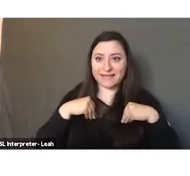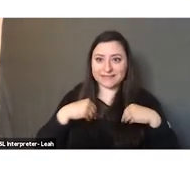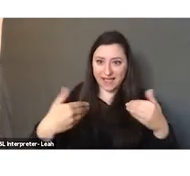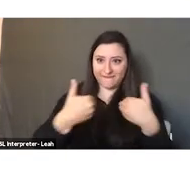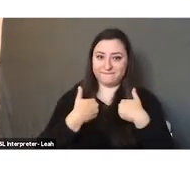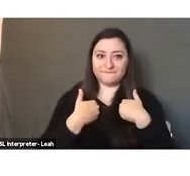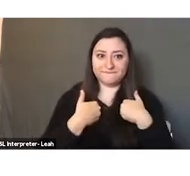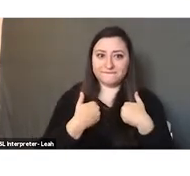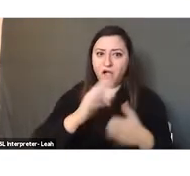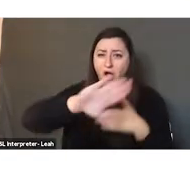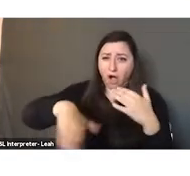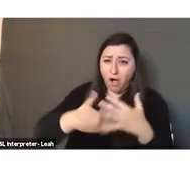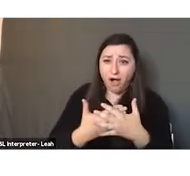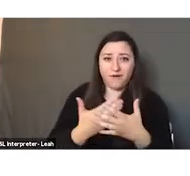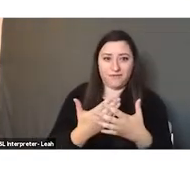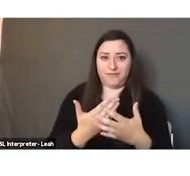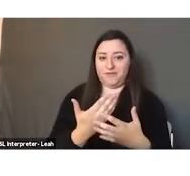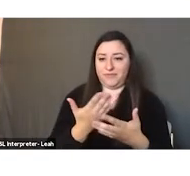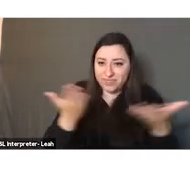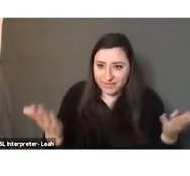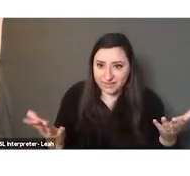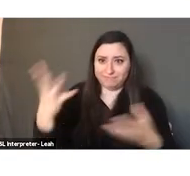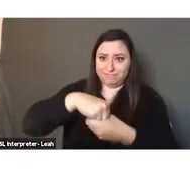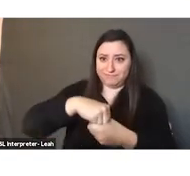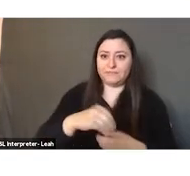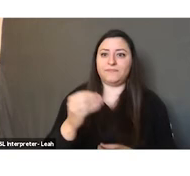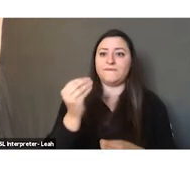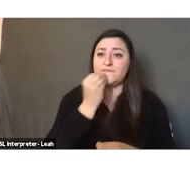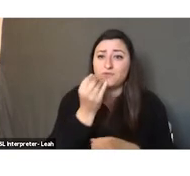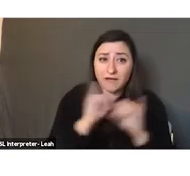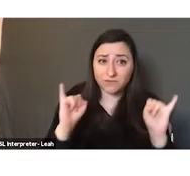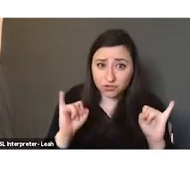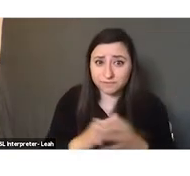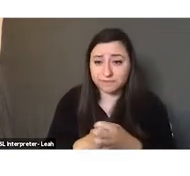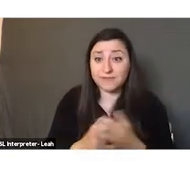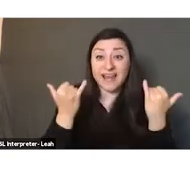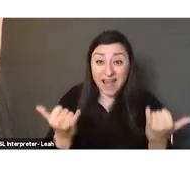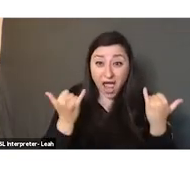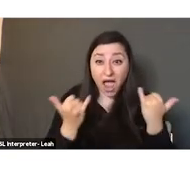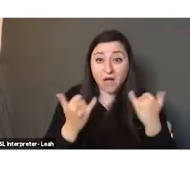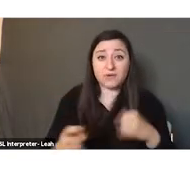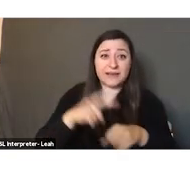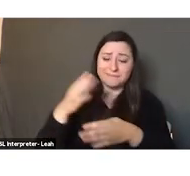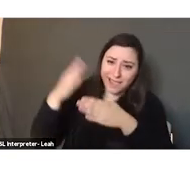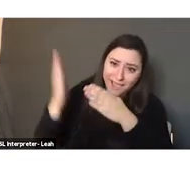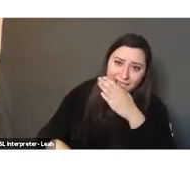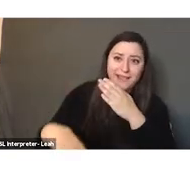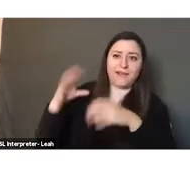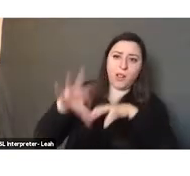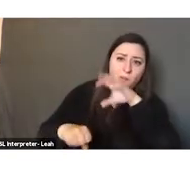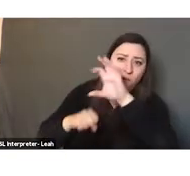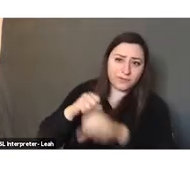elements of food sovereignty. It is time to end the legacy of colonialism